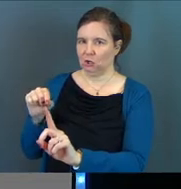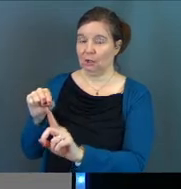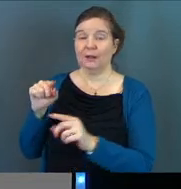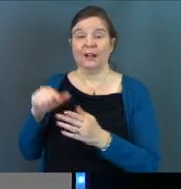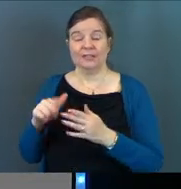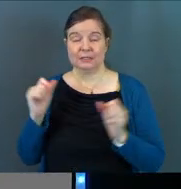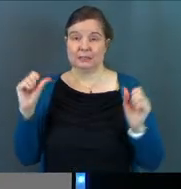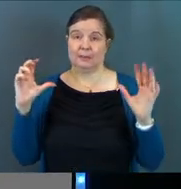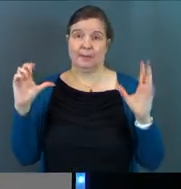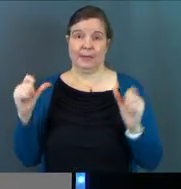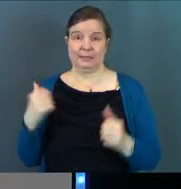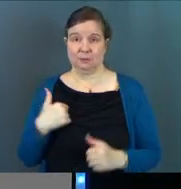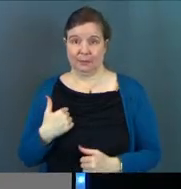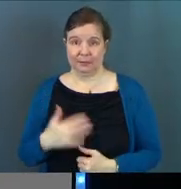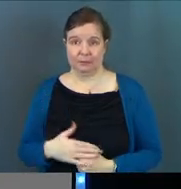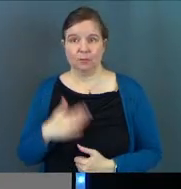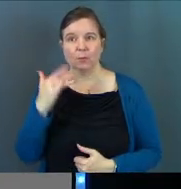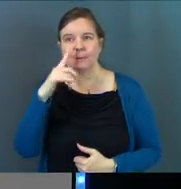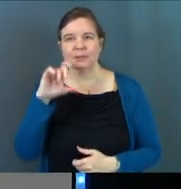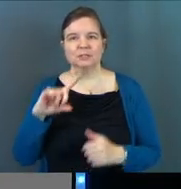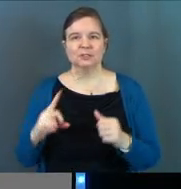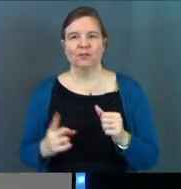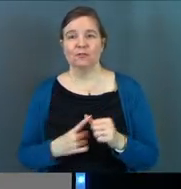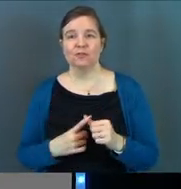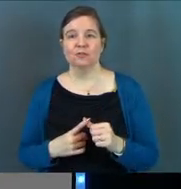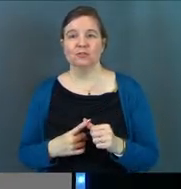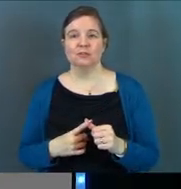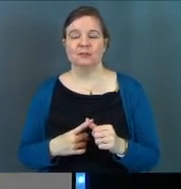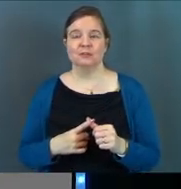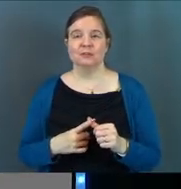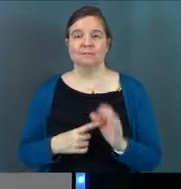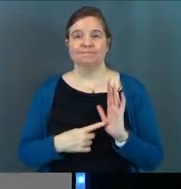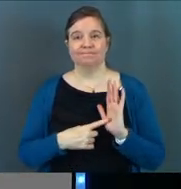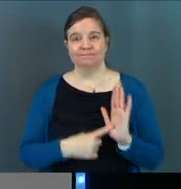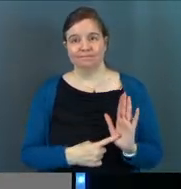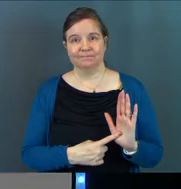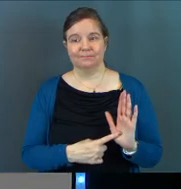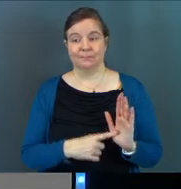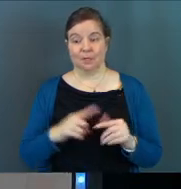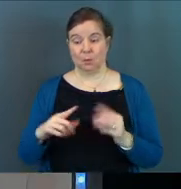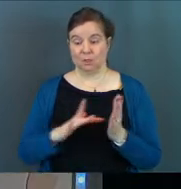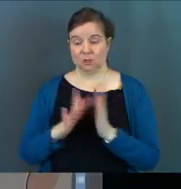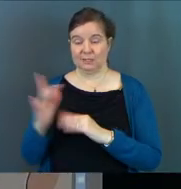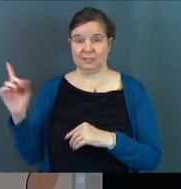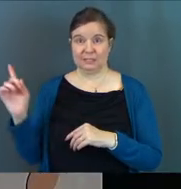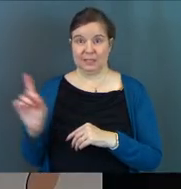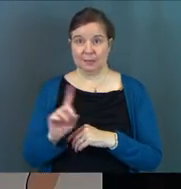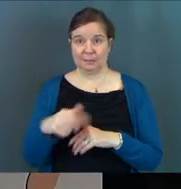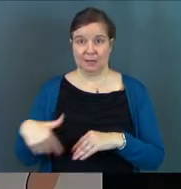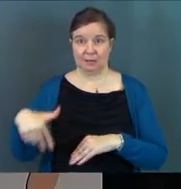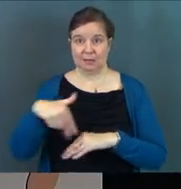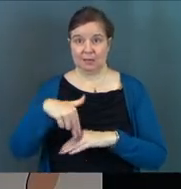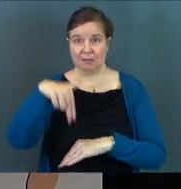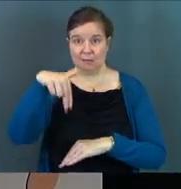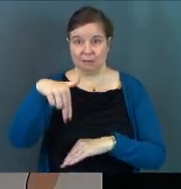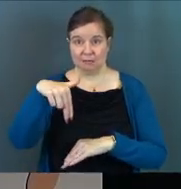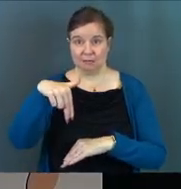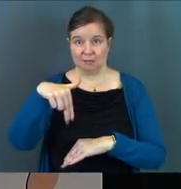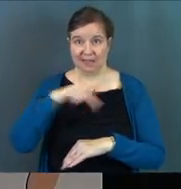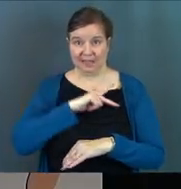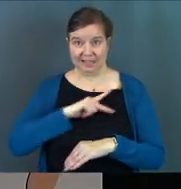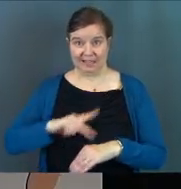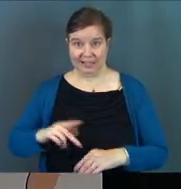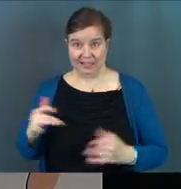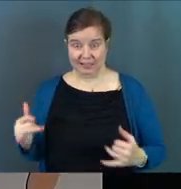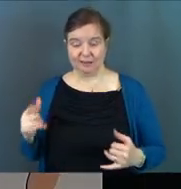And this is amazing to me because it's our very first indication that when Jesus comes out of the tomb as the resurrected